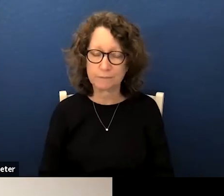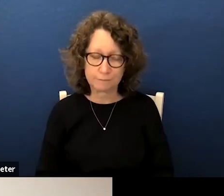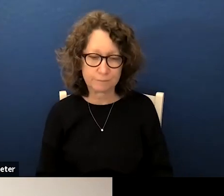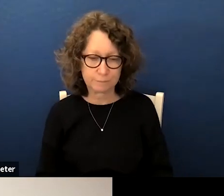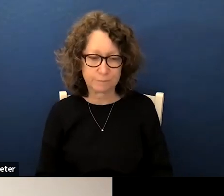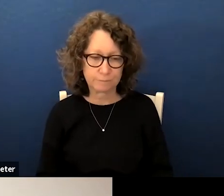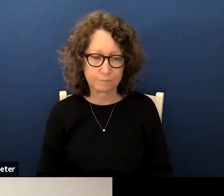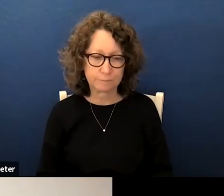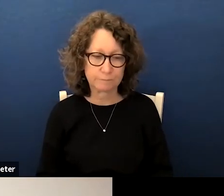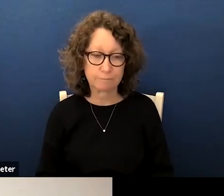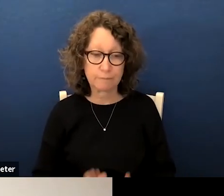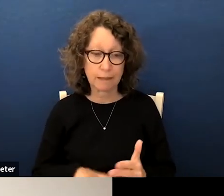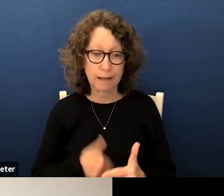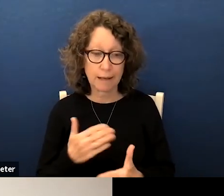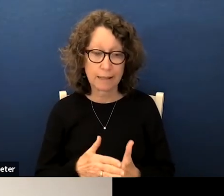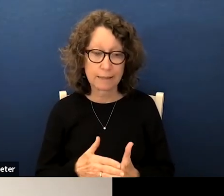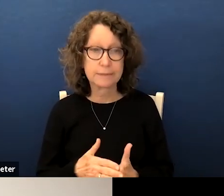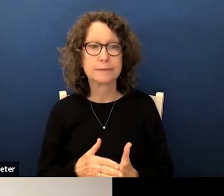next slide please